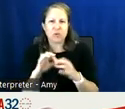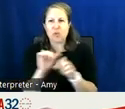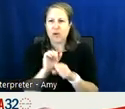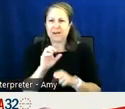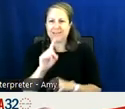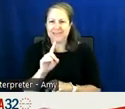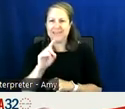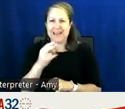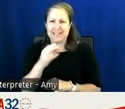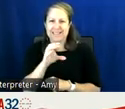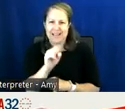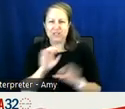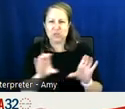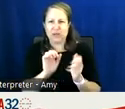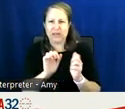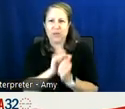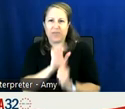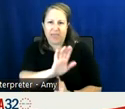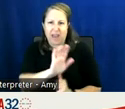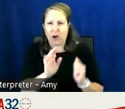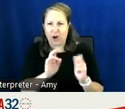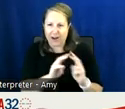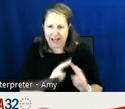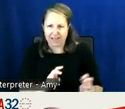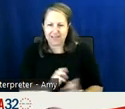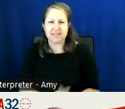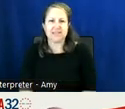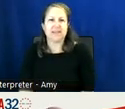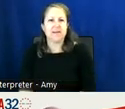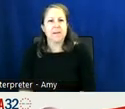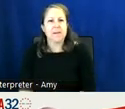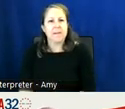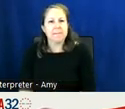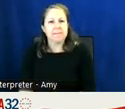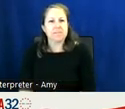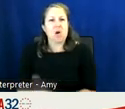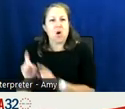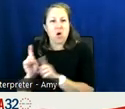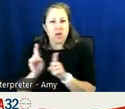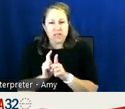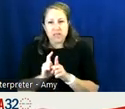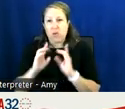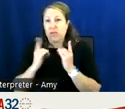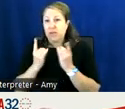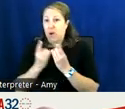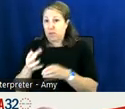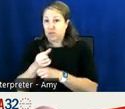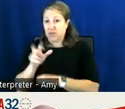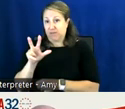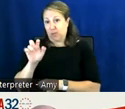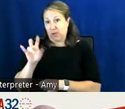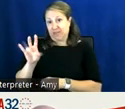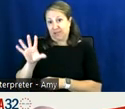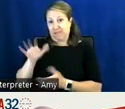hcbs gap analysis and their hcbs roadmap um additionally the department is receiving 375